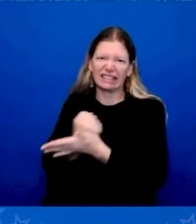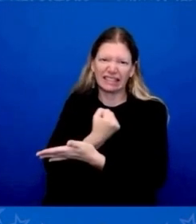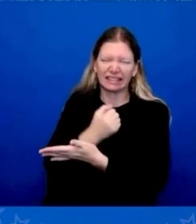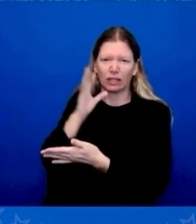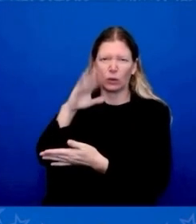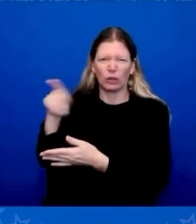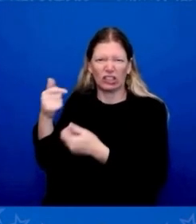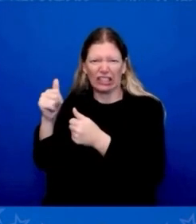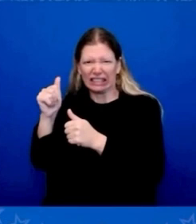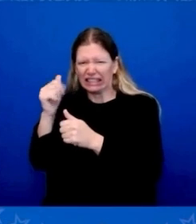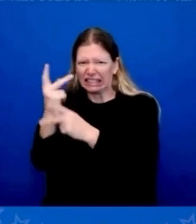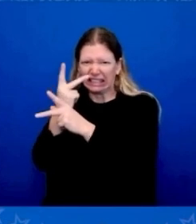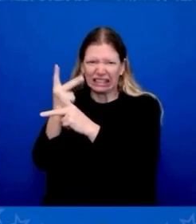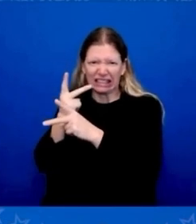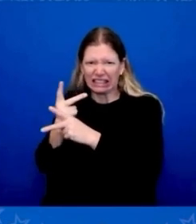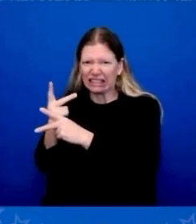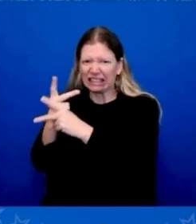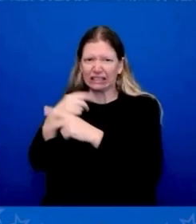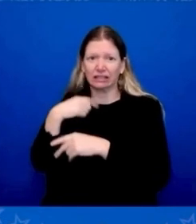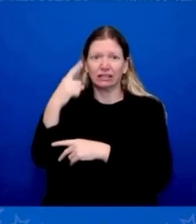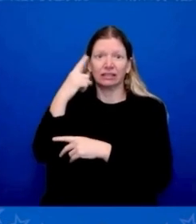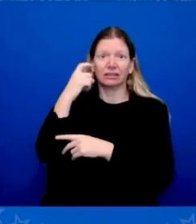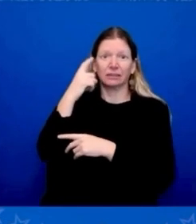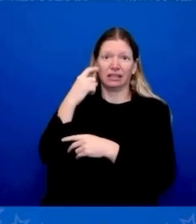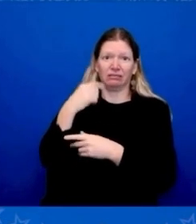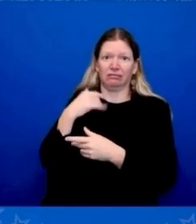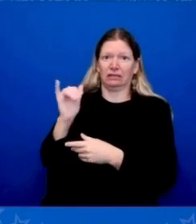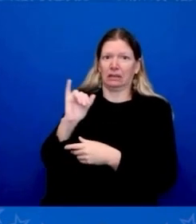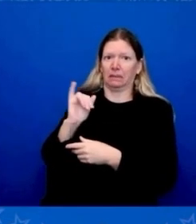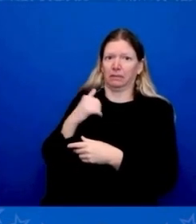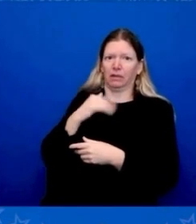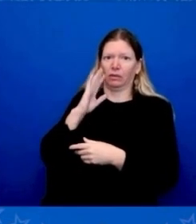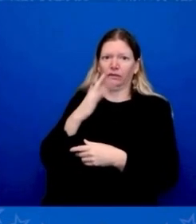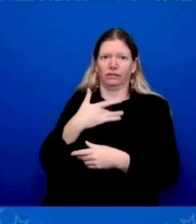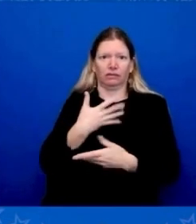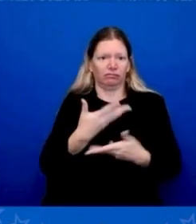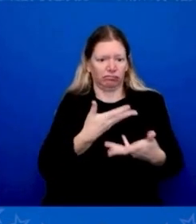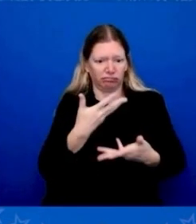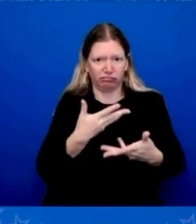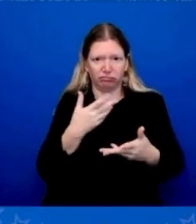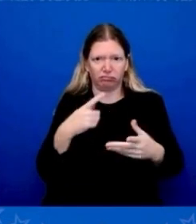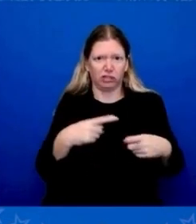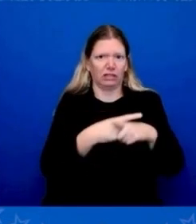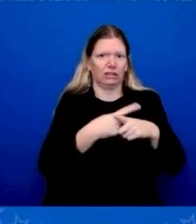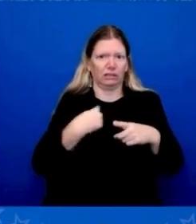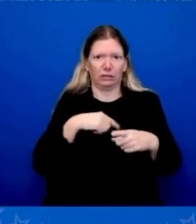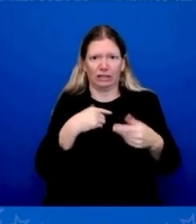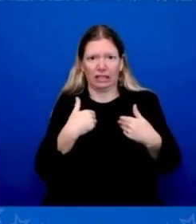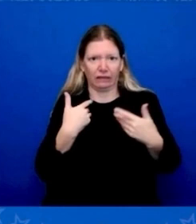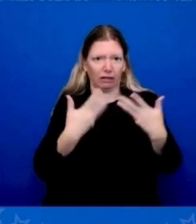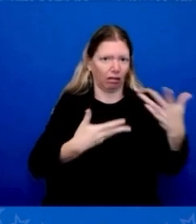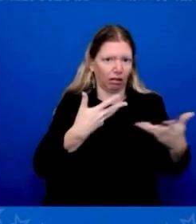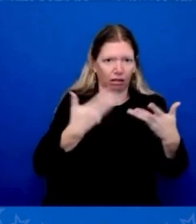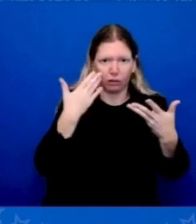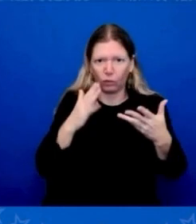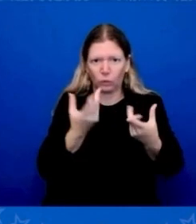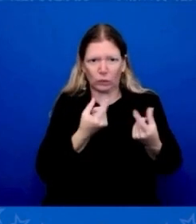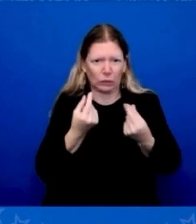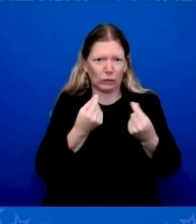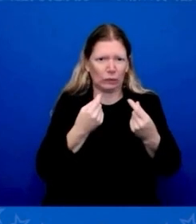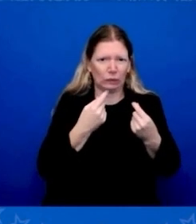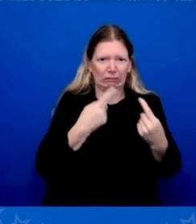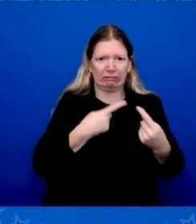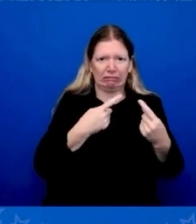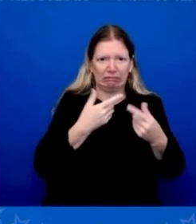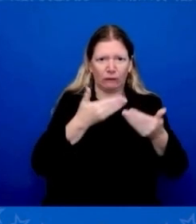having now. But I don't think it's a crisis relating to conflict between China and the United States. As a matter of